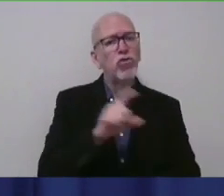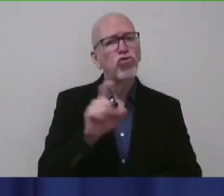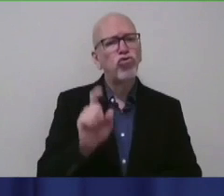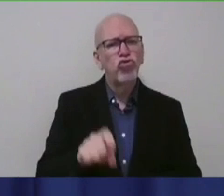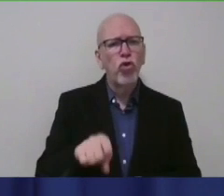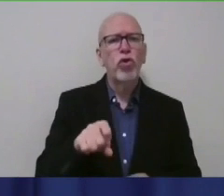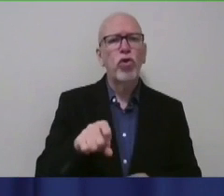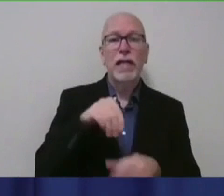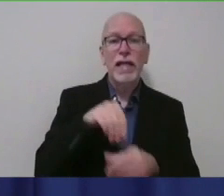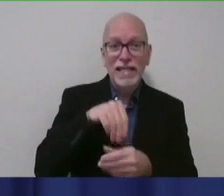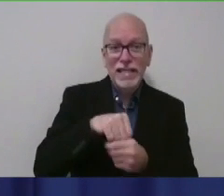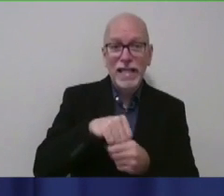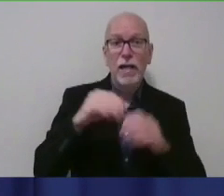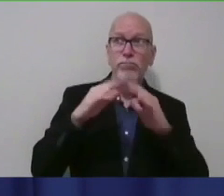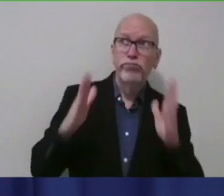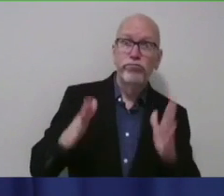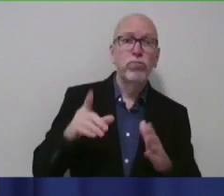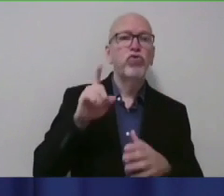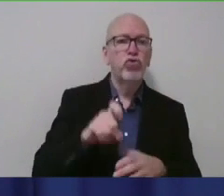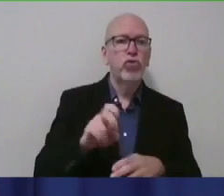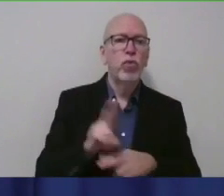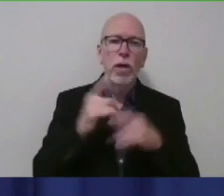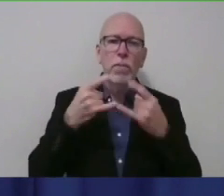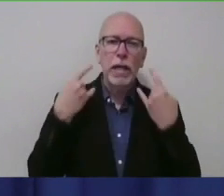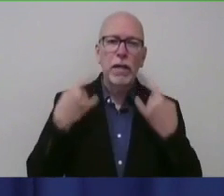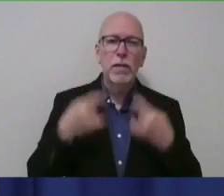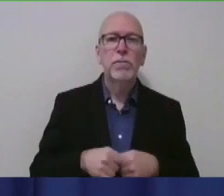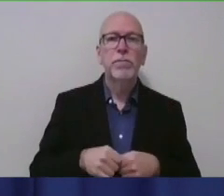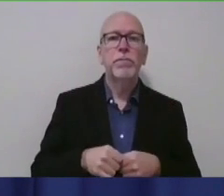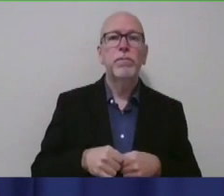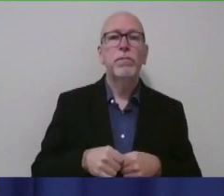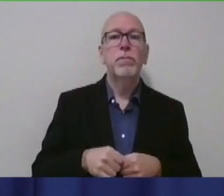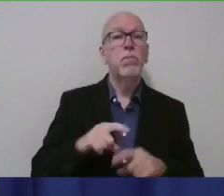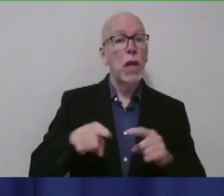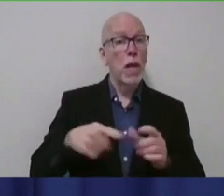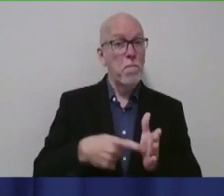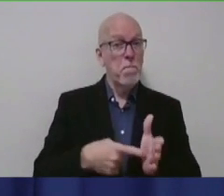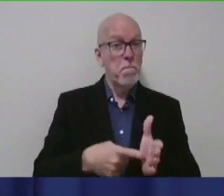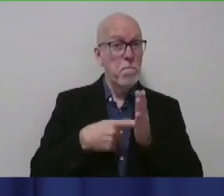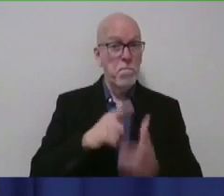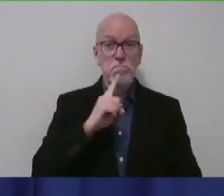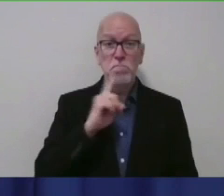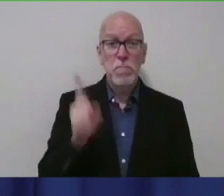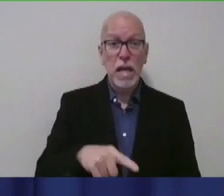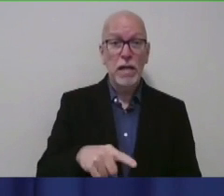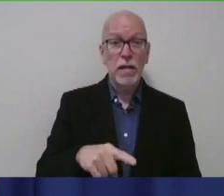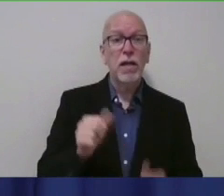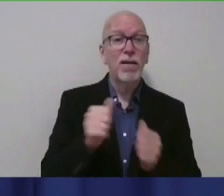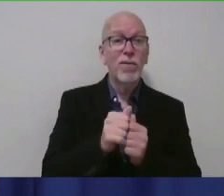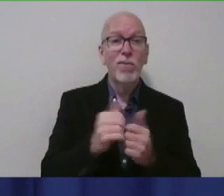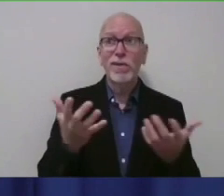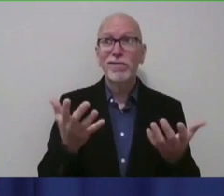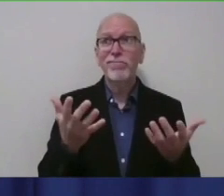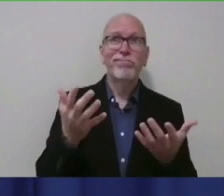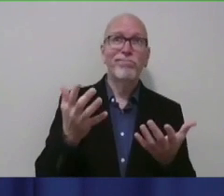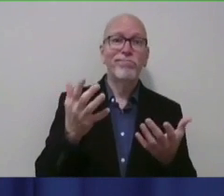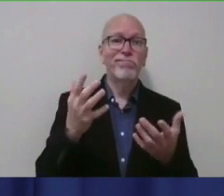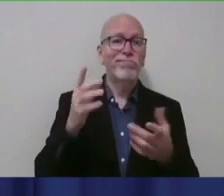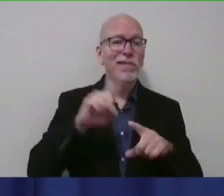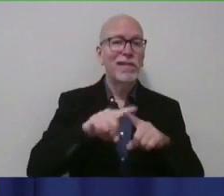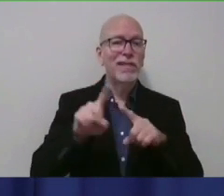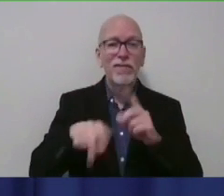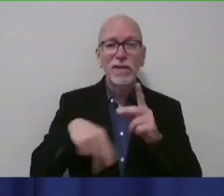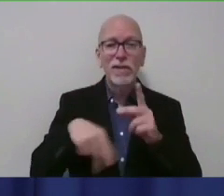settings, wear a mask. But as far as mandating that, with the difference in variability with the amount of disease